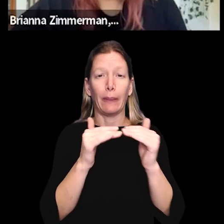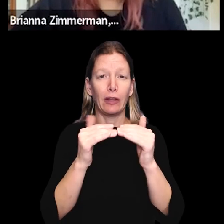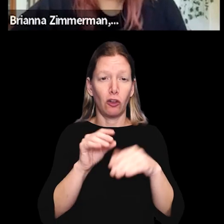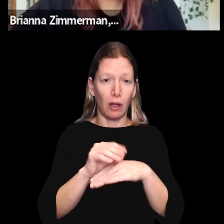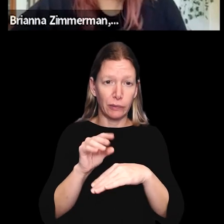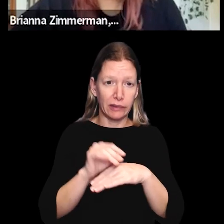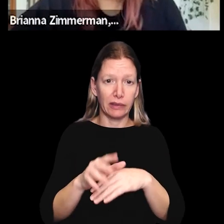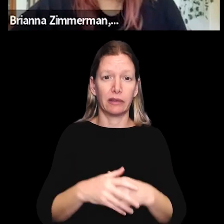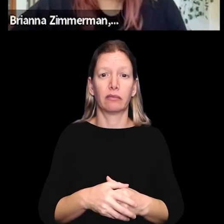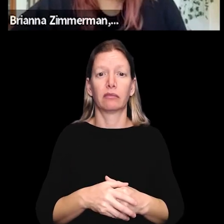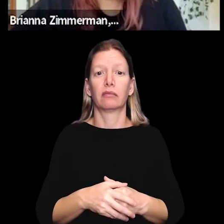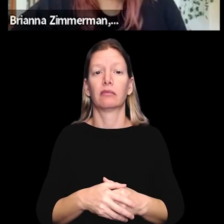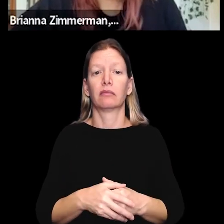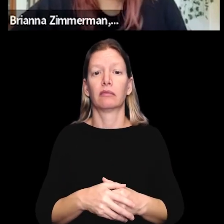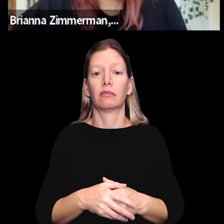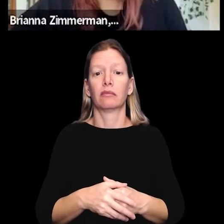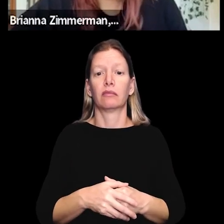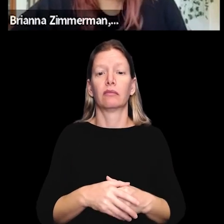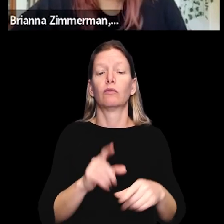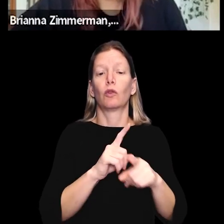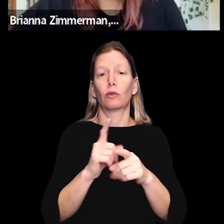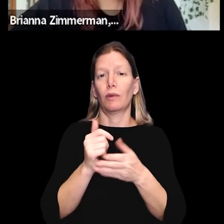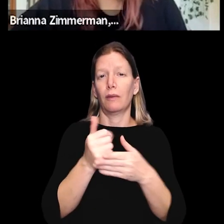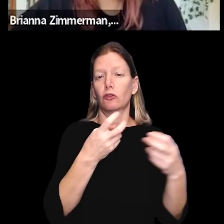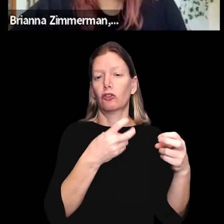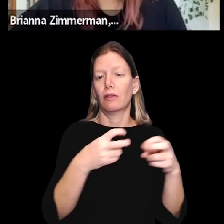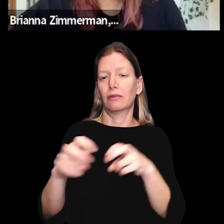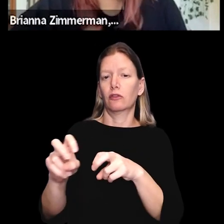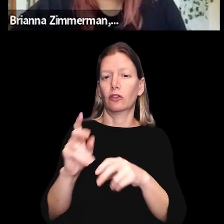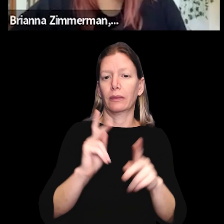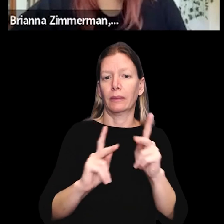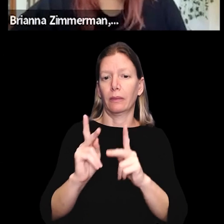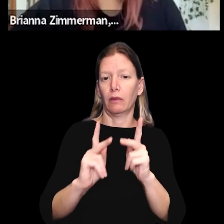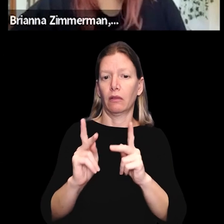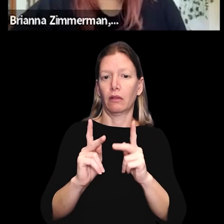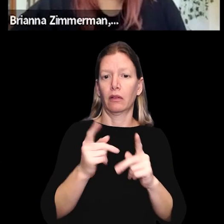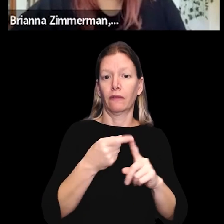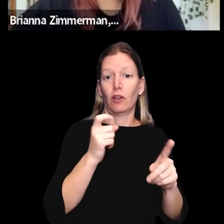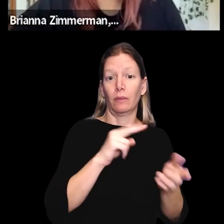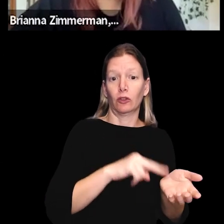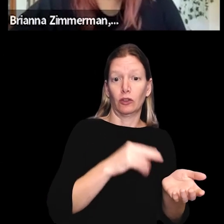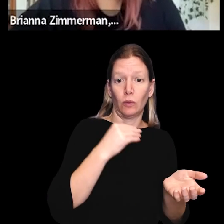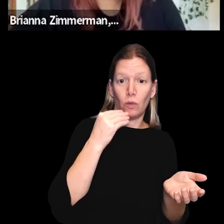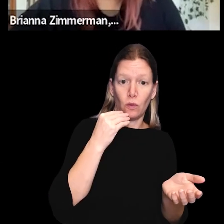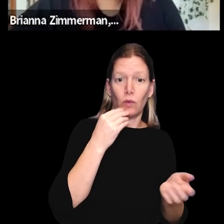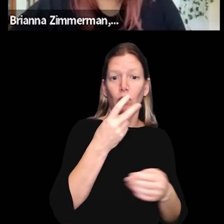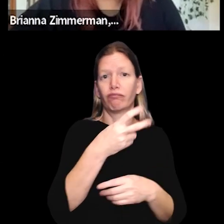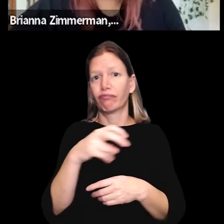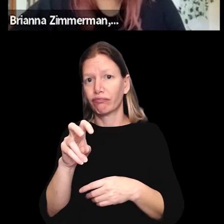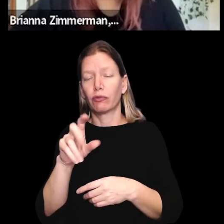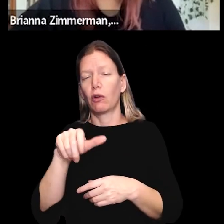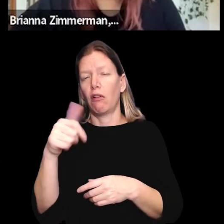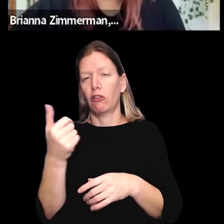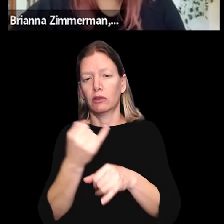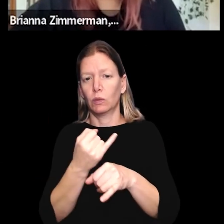peer counseling. And we also help to transition people from nursing homes or